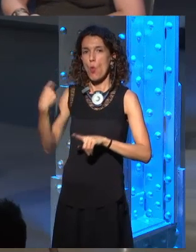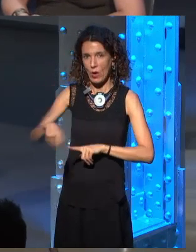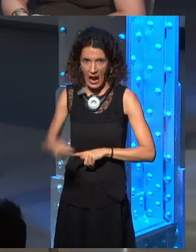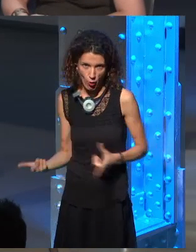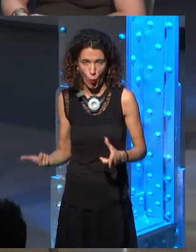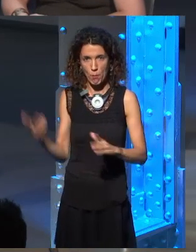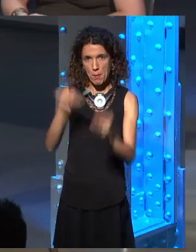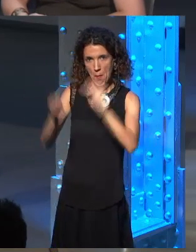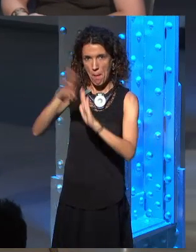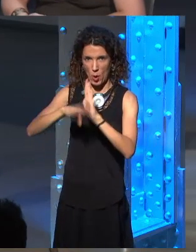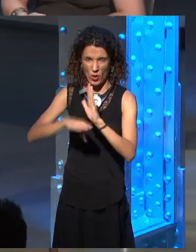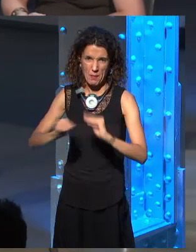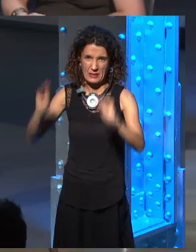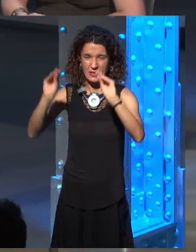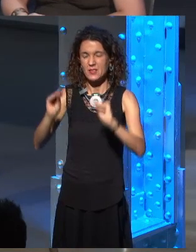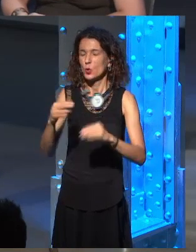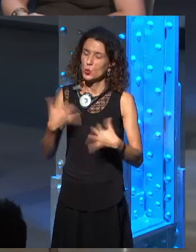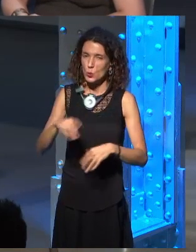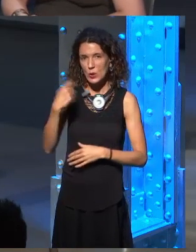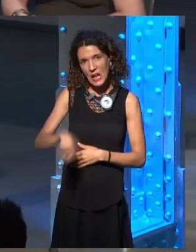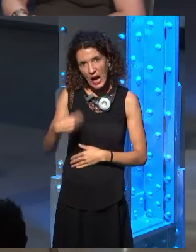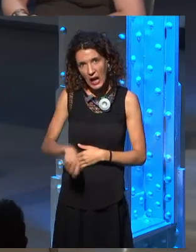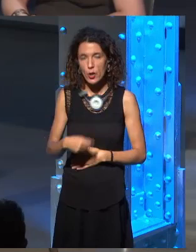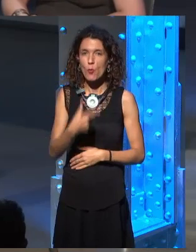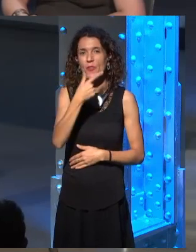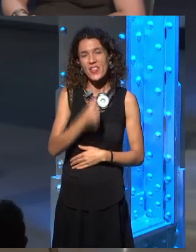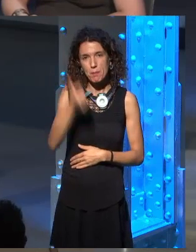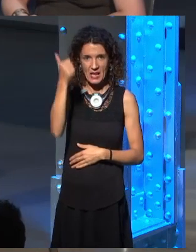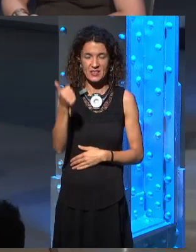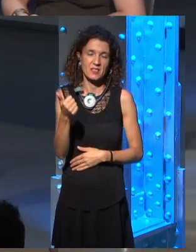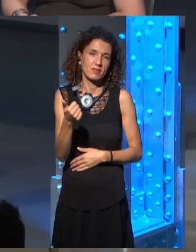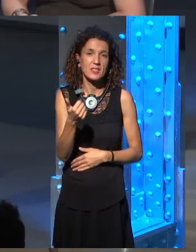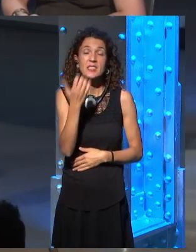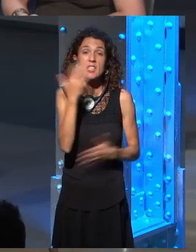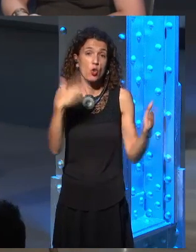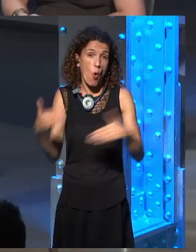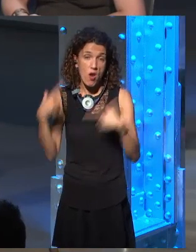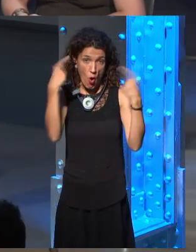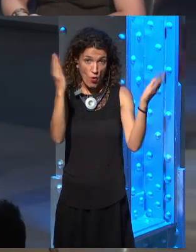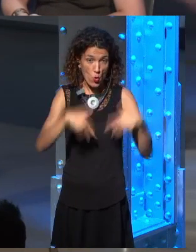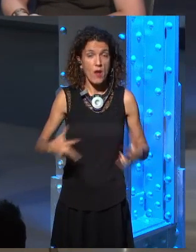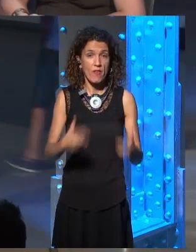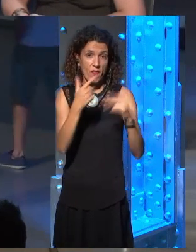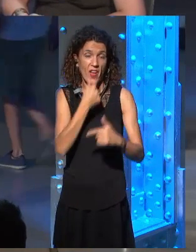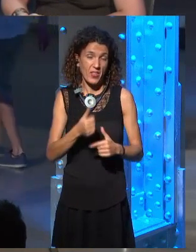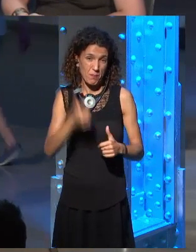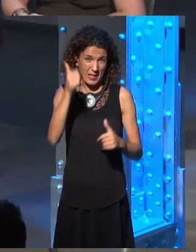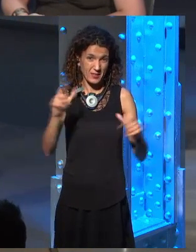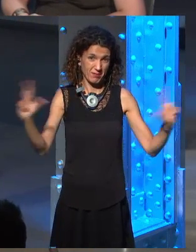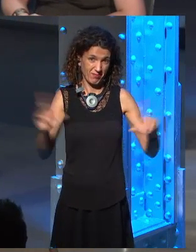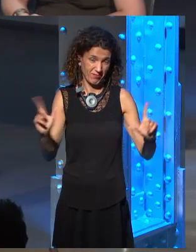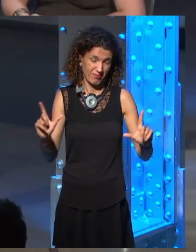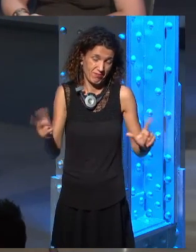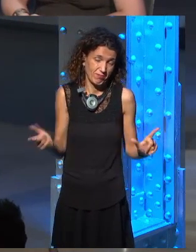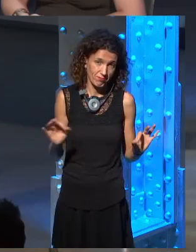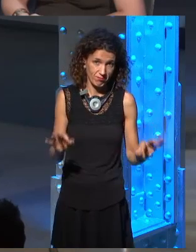yes, it's more convenient for them to not have them. I certainly think that if anyone of the wolves is going to survive,